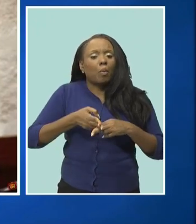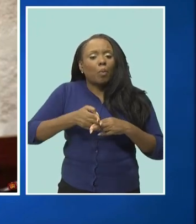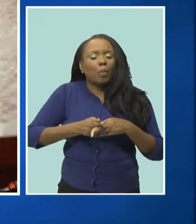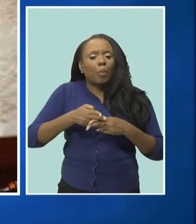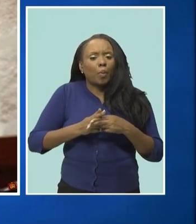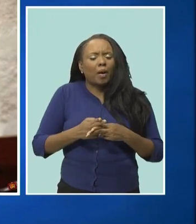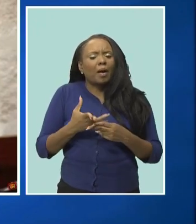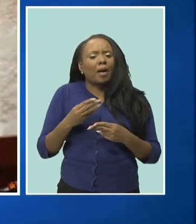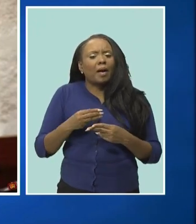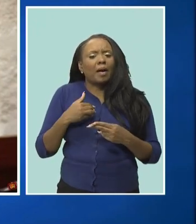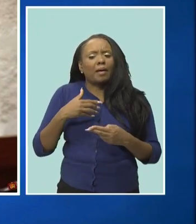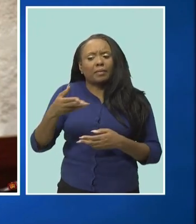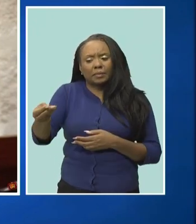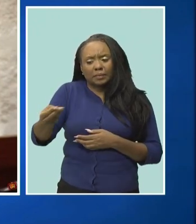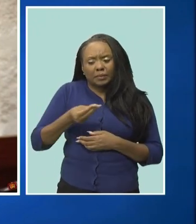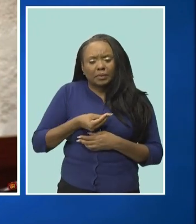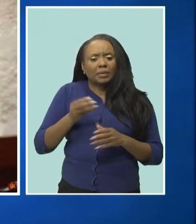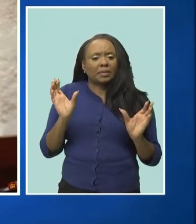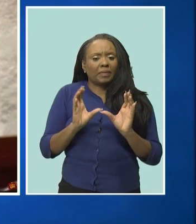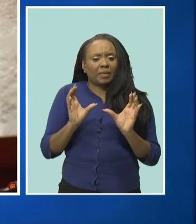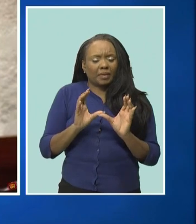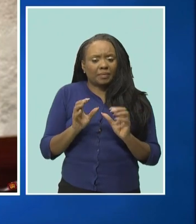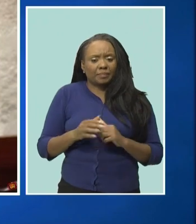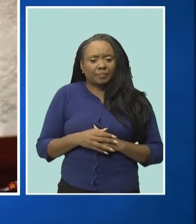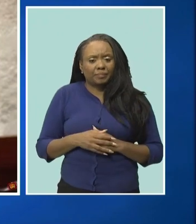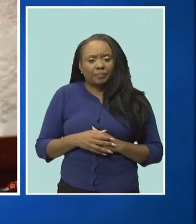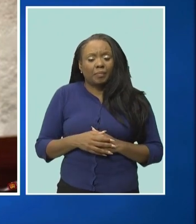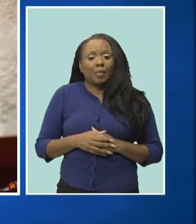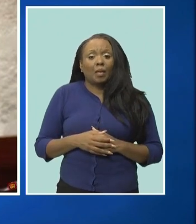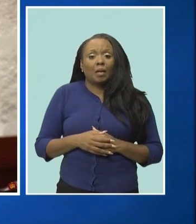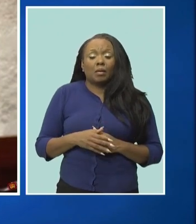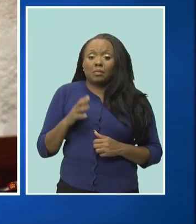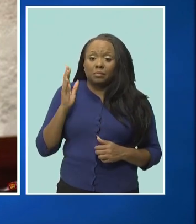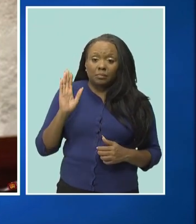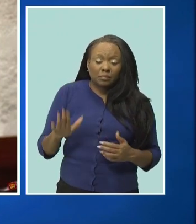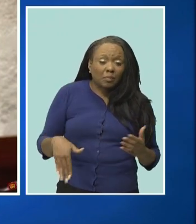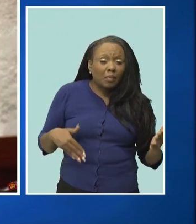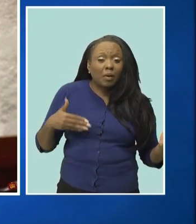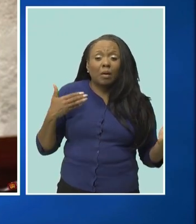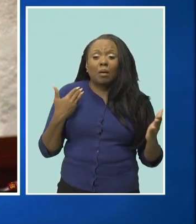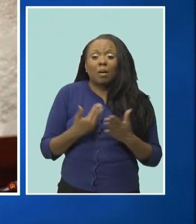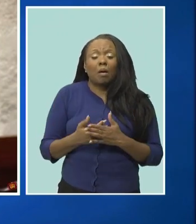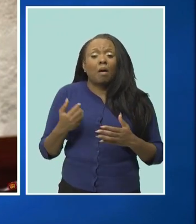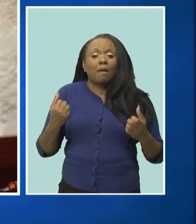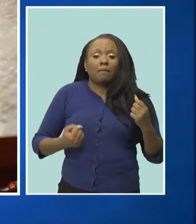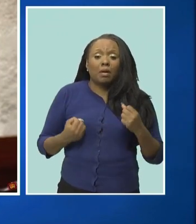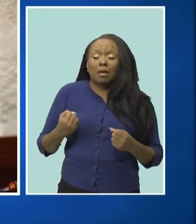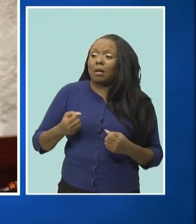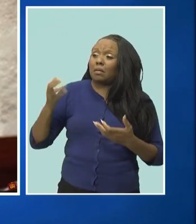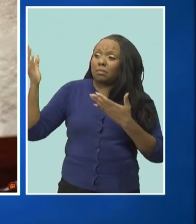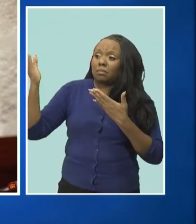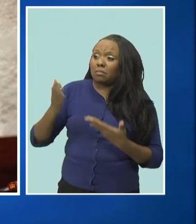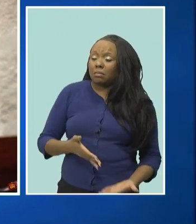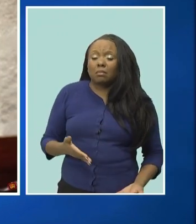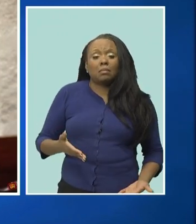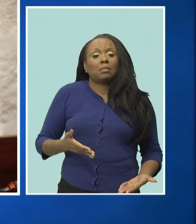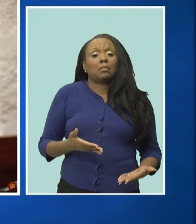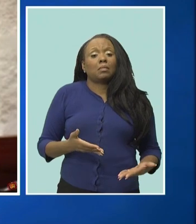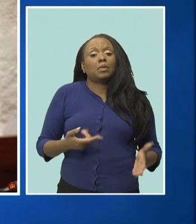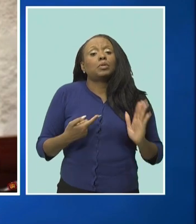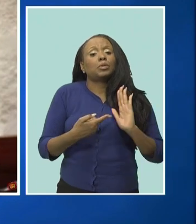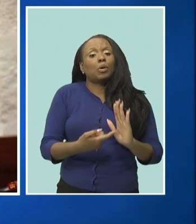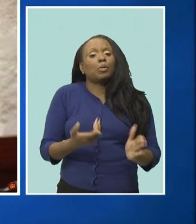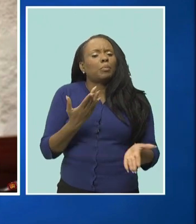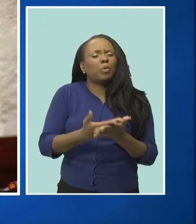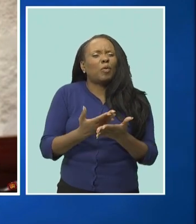mr president do you know that every vehicle that is imported to the island is accompanied by a set of documents that certify its weight prior to being exported